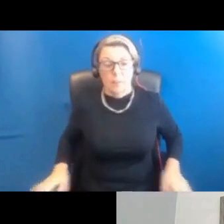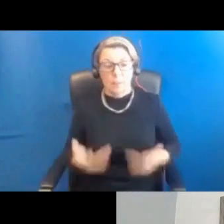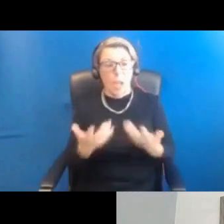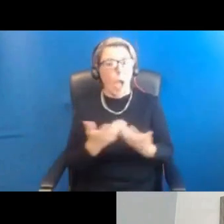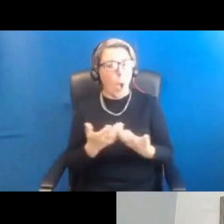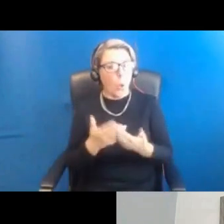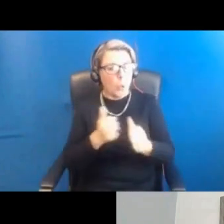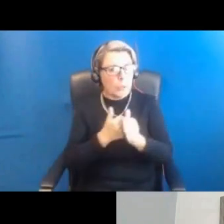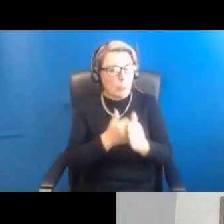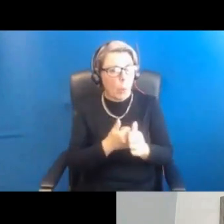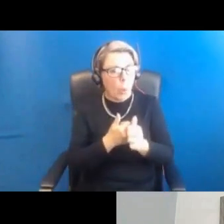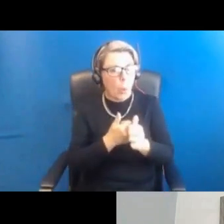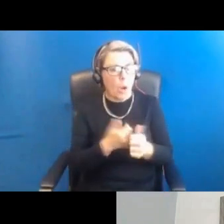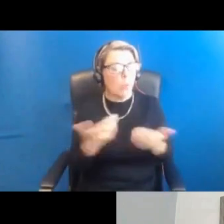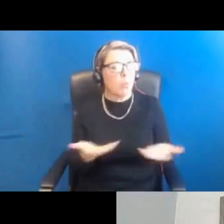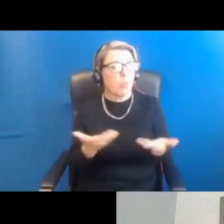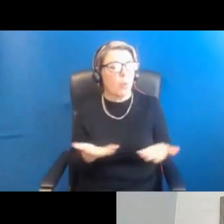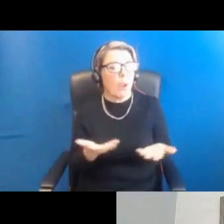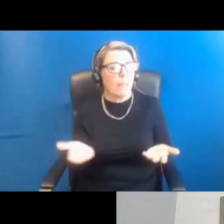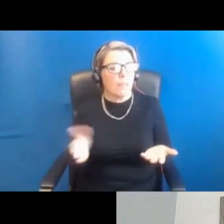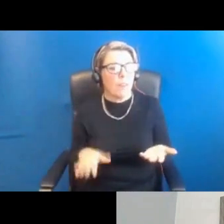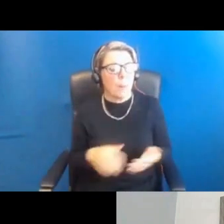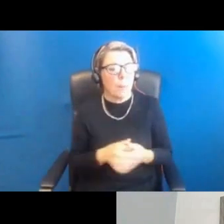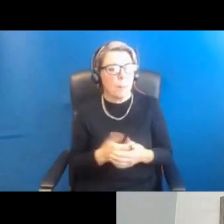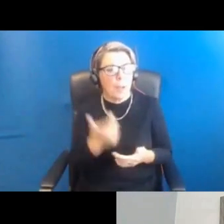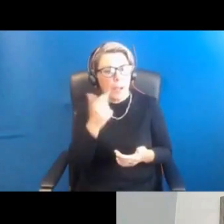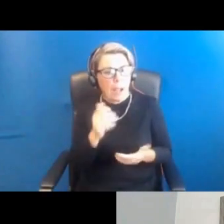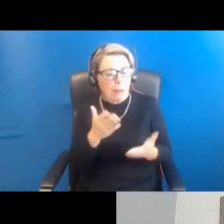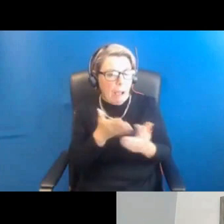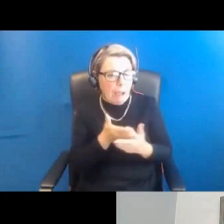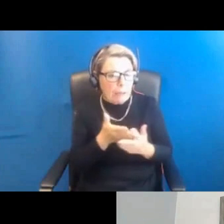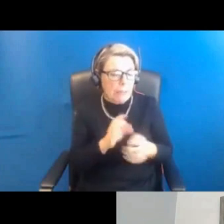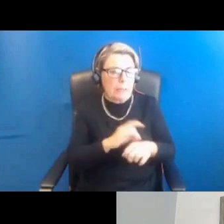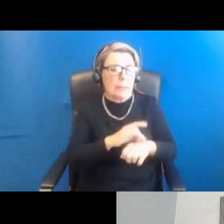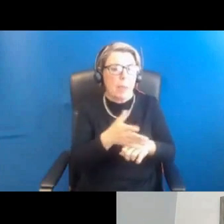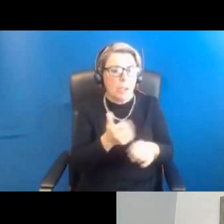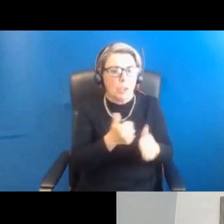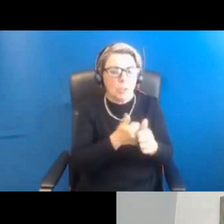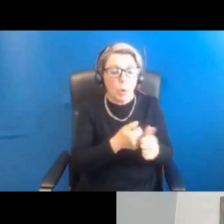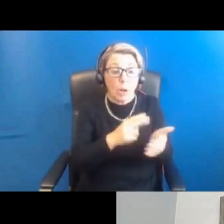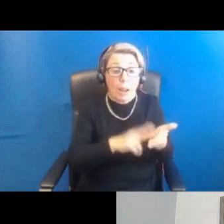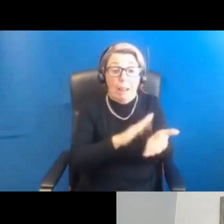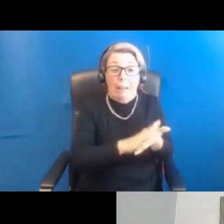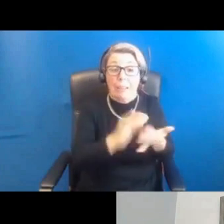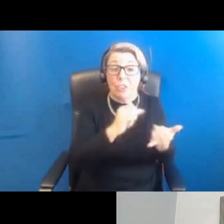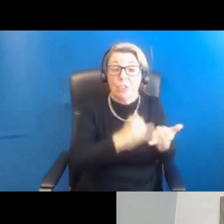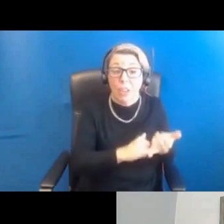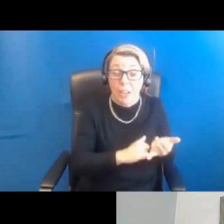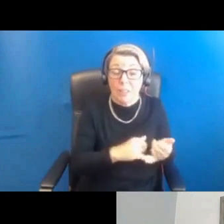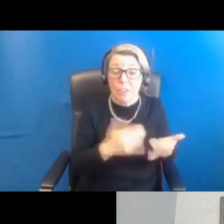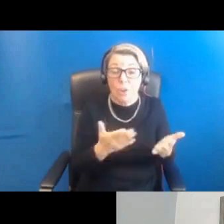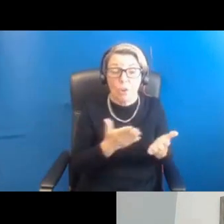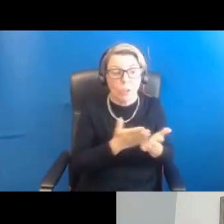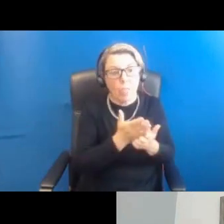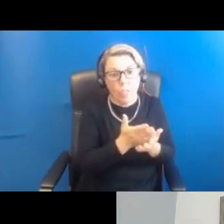and, you know, can you access specialist support on the NHS is the route to that through your